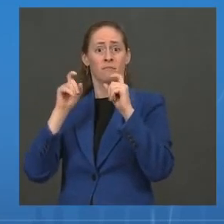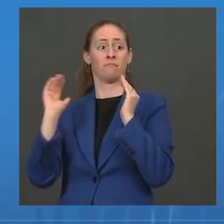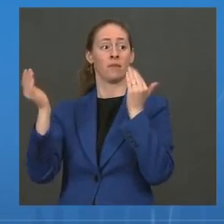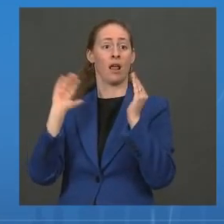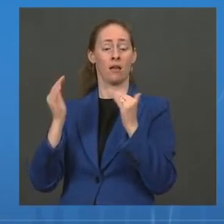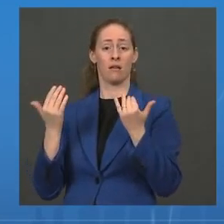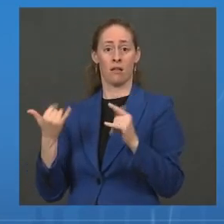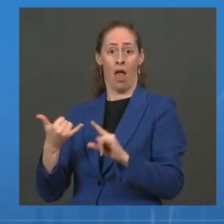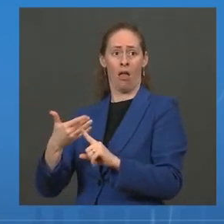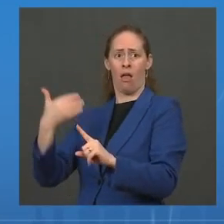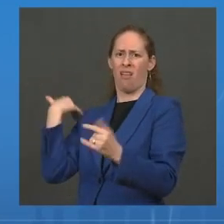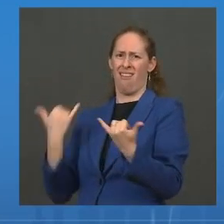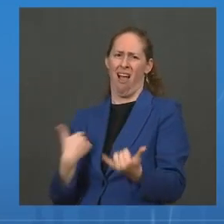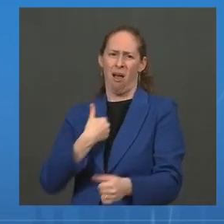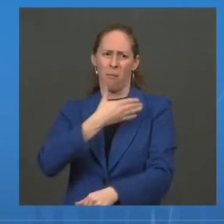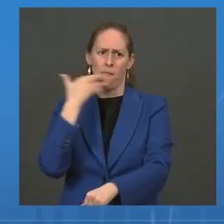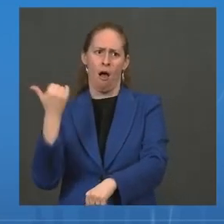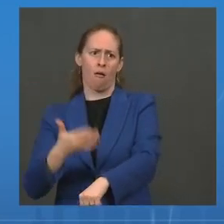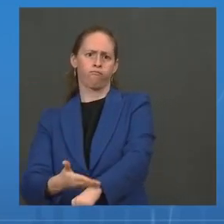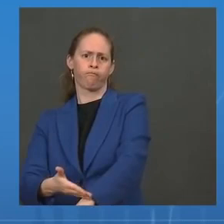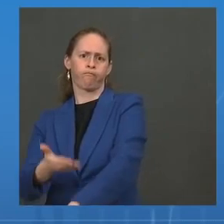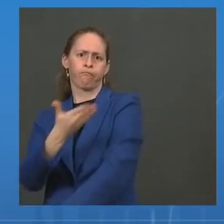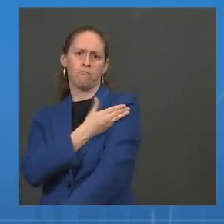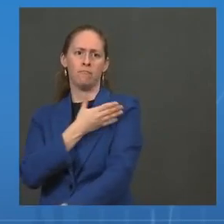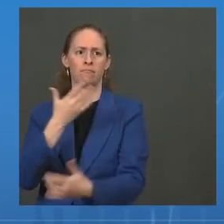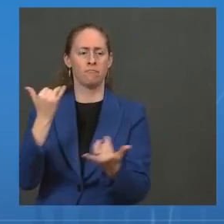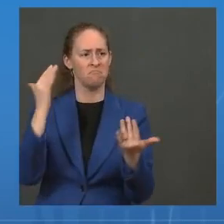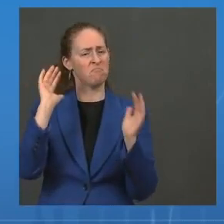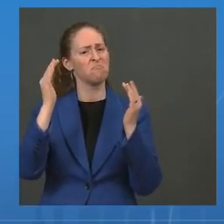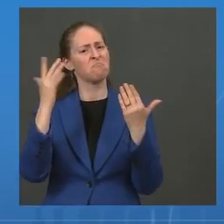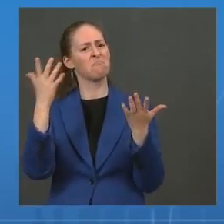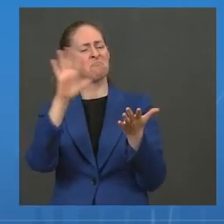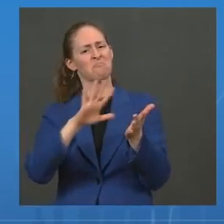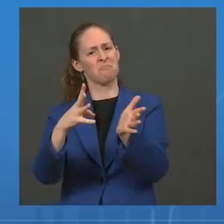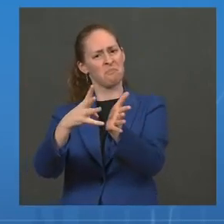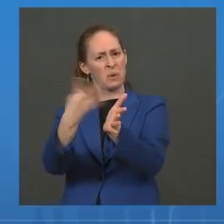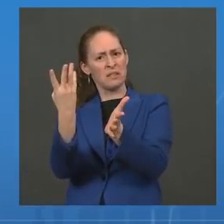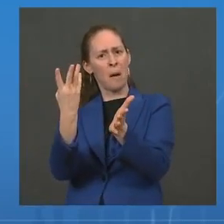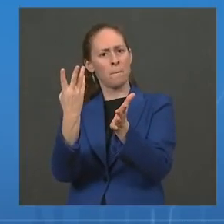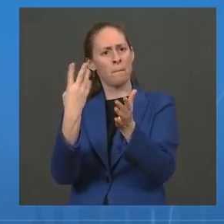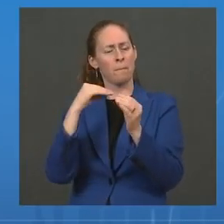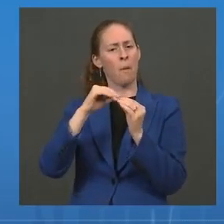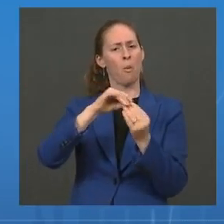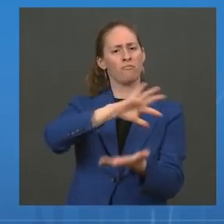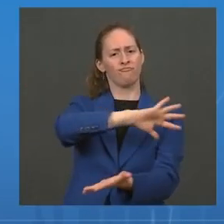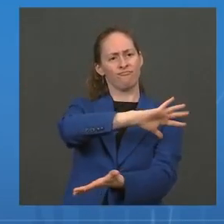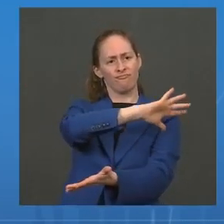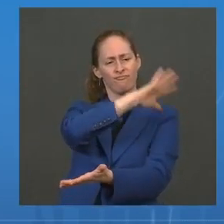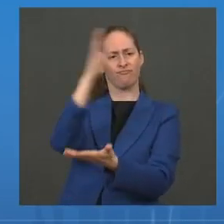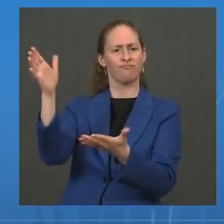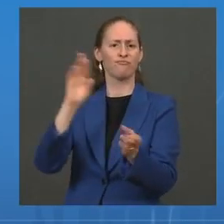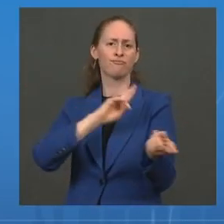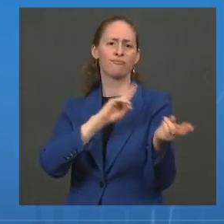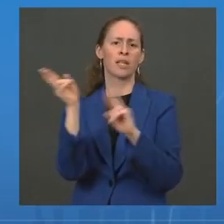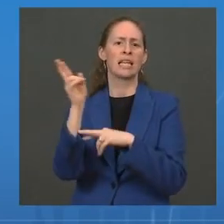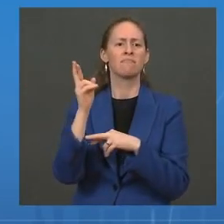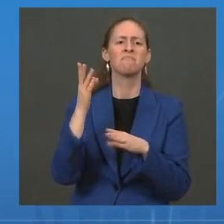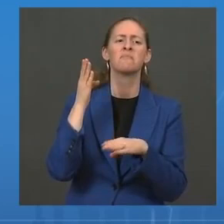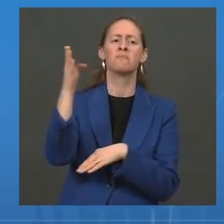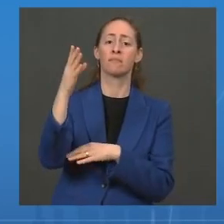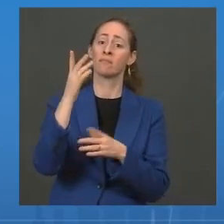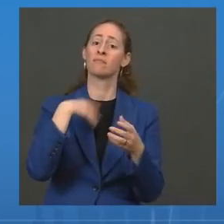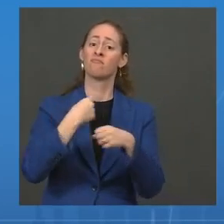quadrupling the available supply of at-home tests to over $200 million per month starting next month.